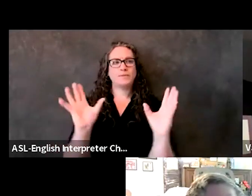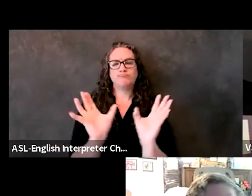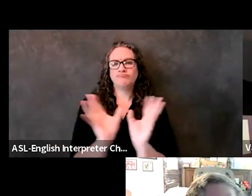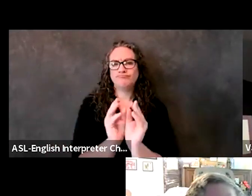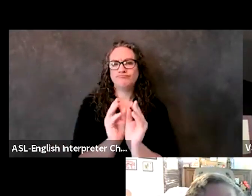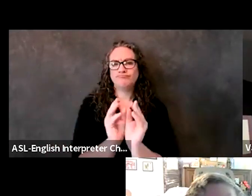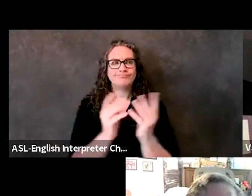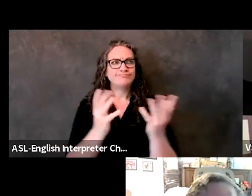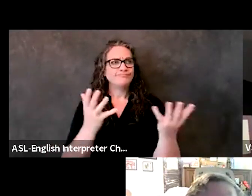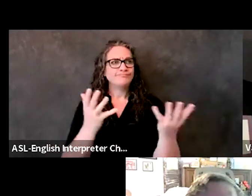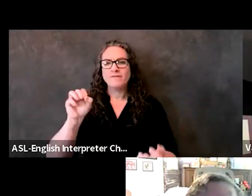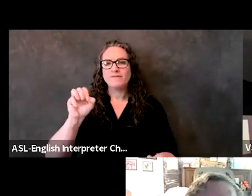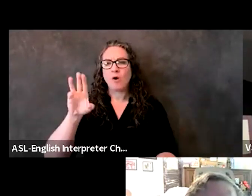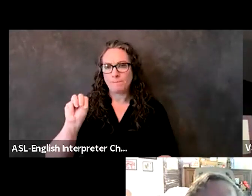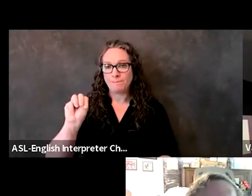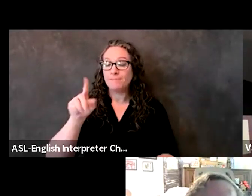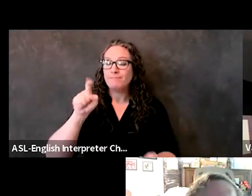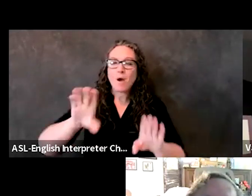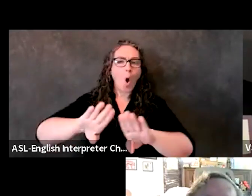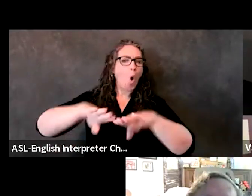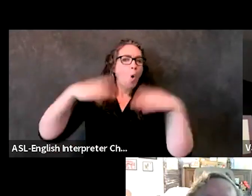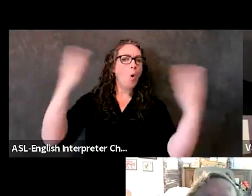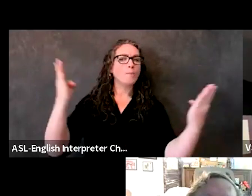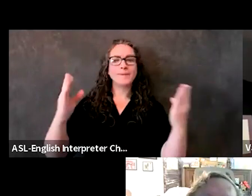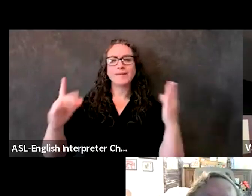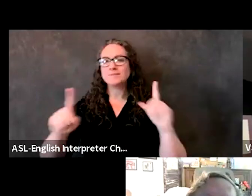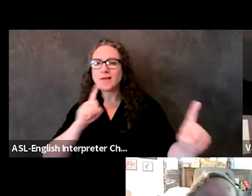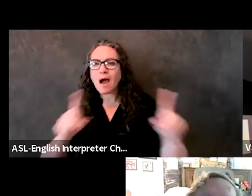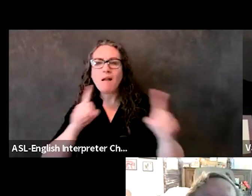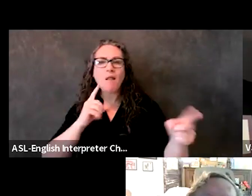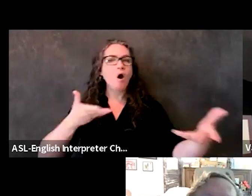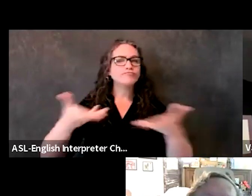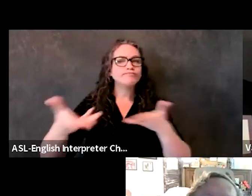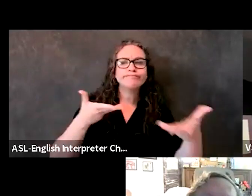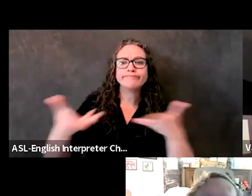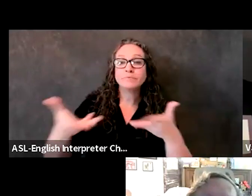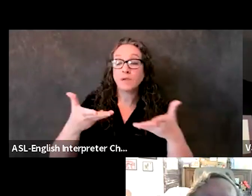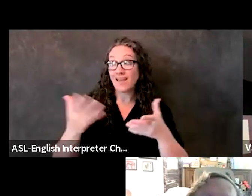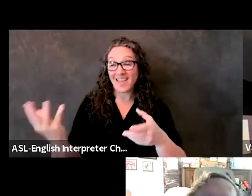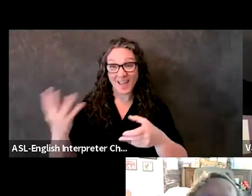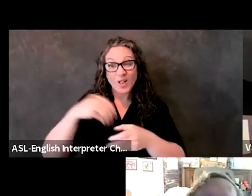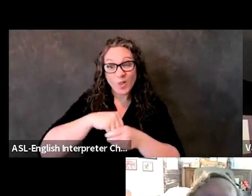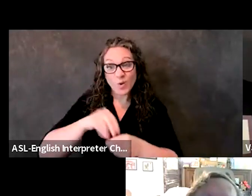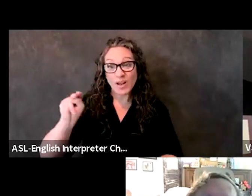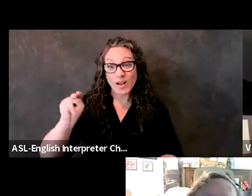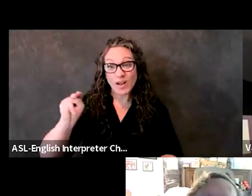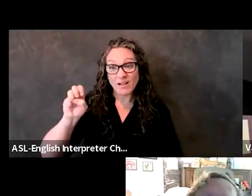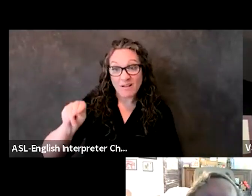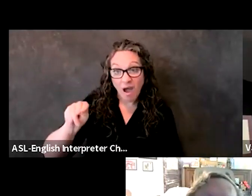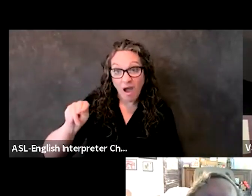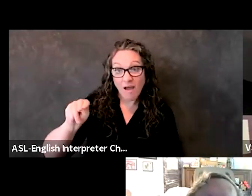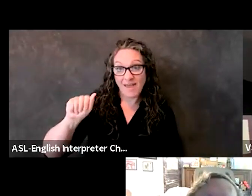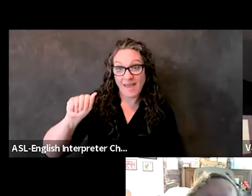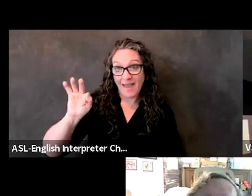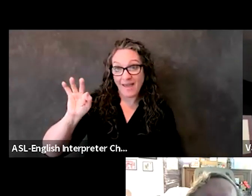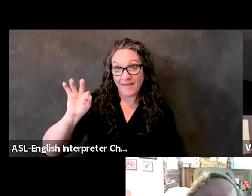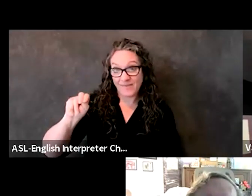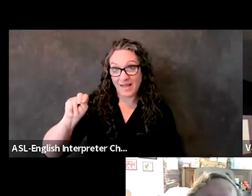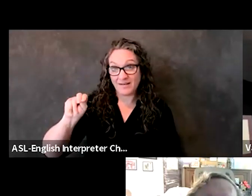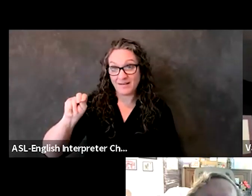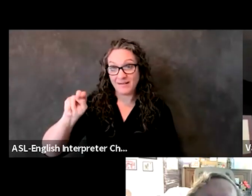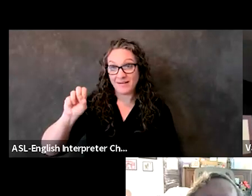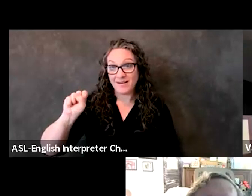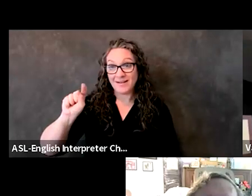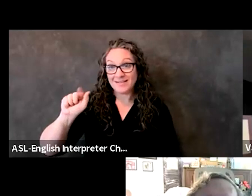with all stakeholders, including your non-AFN stakeholders. Bring everyone to the table. Okay. And